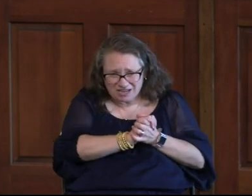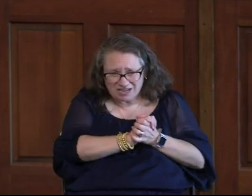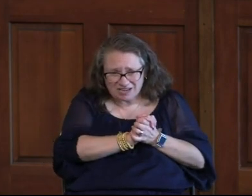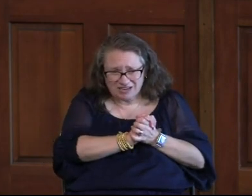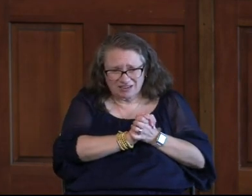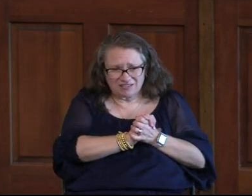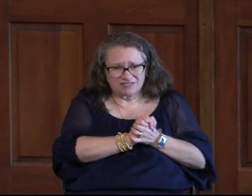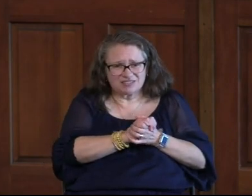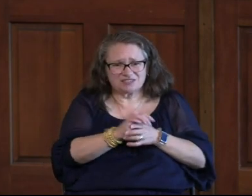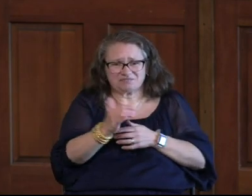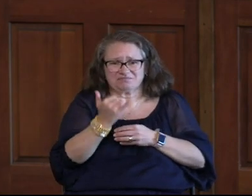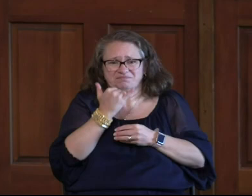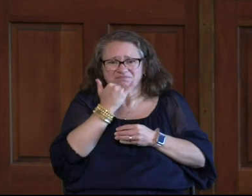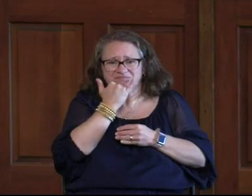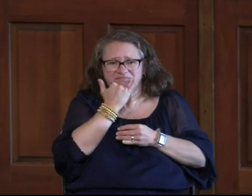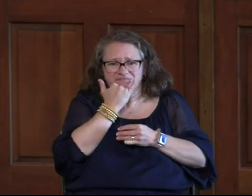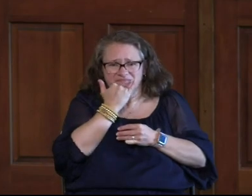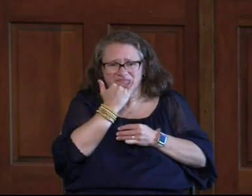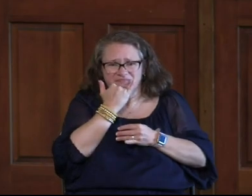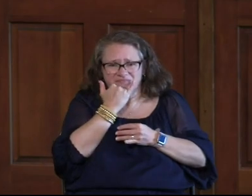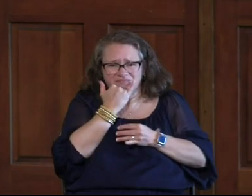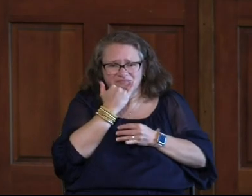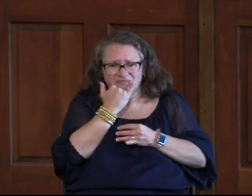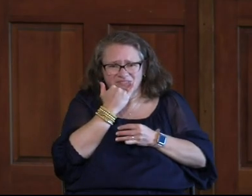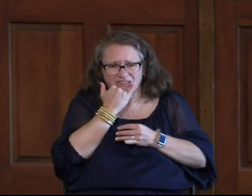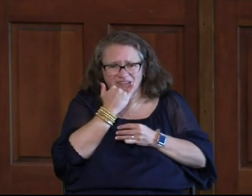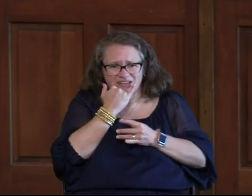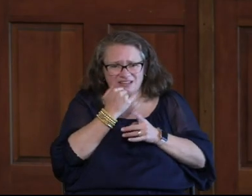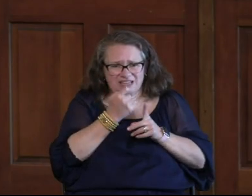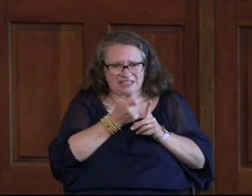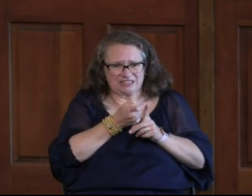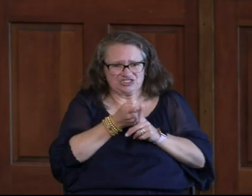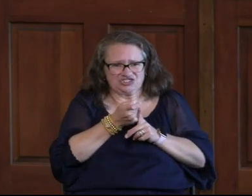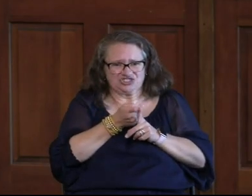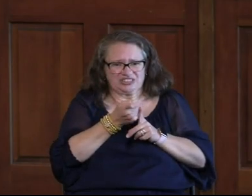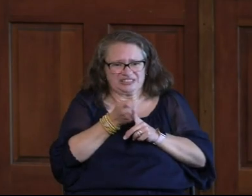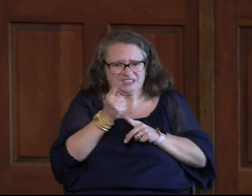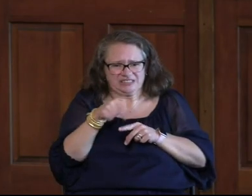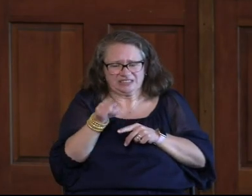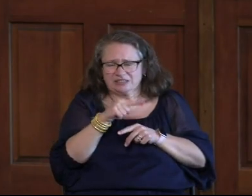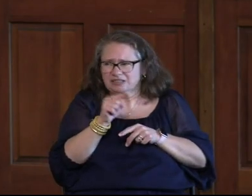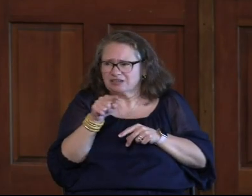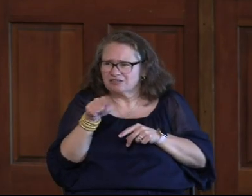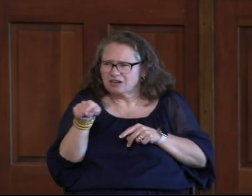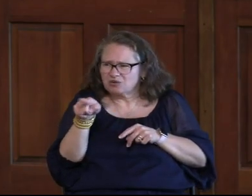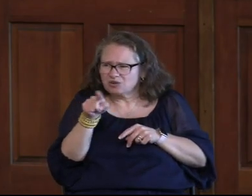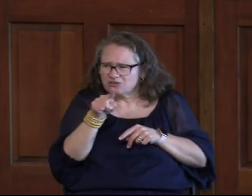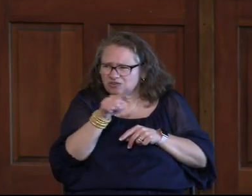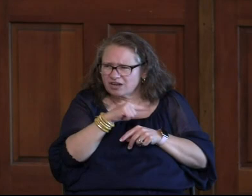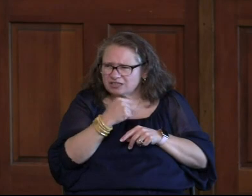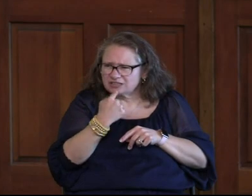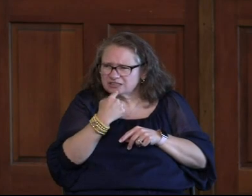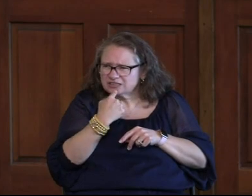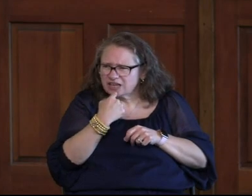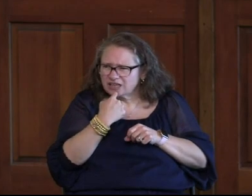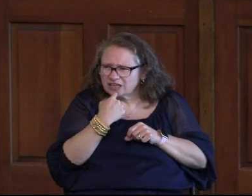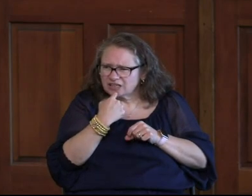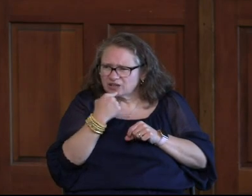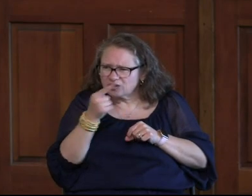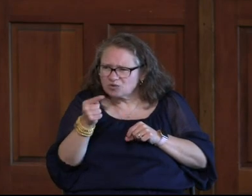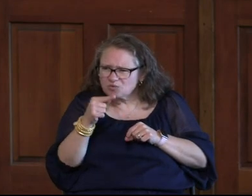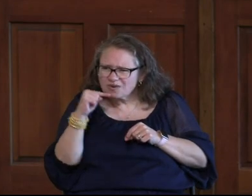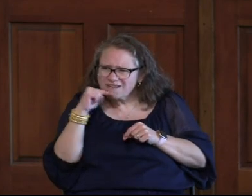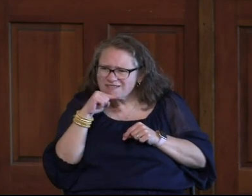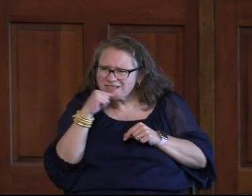deceitful They're really deceitful And they're tricky And sometimes If I went around Again And said Hey